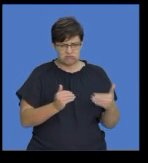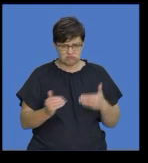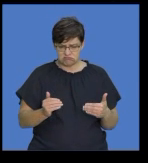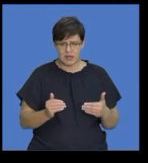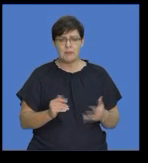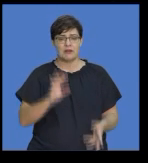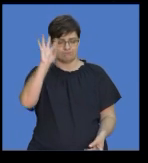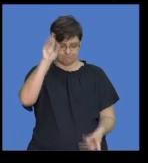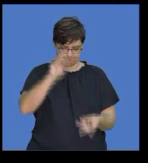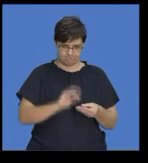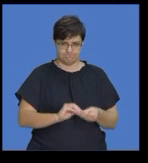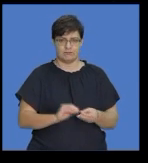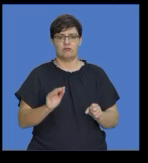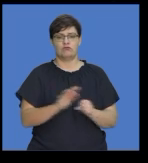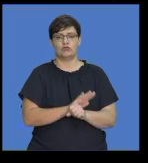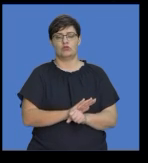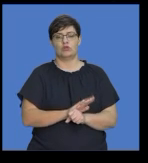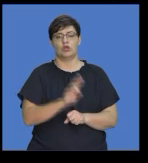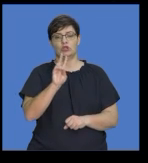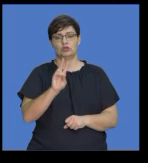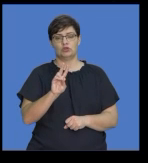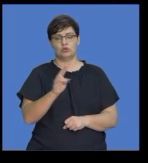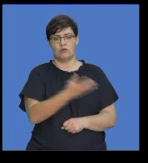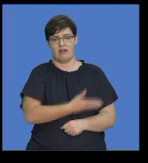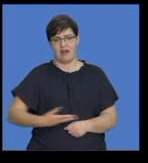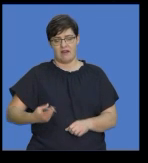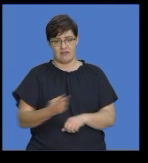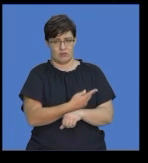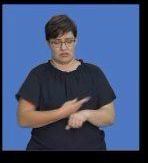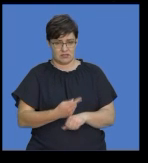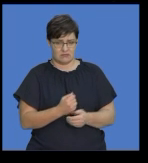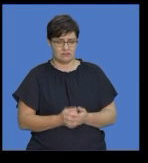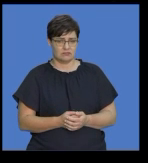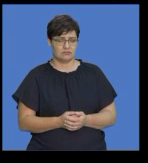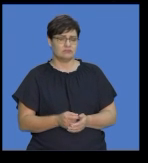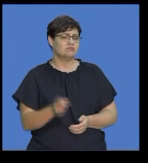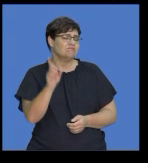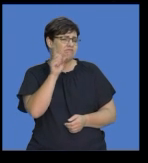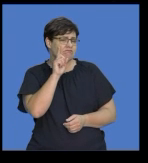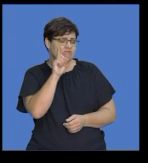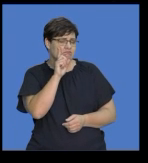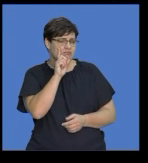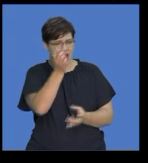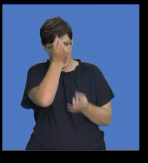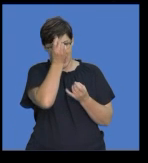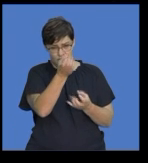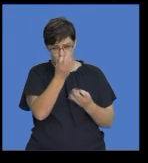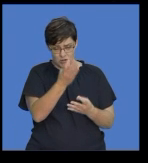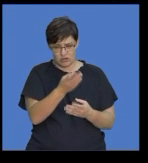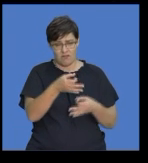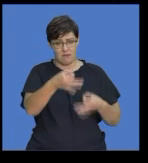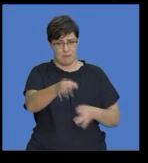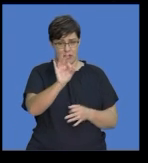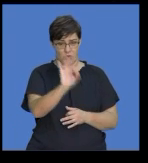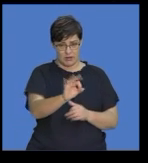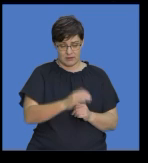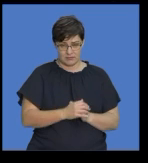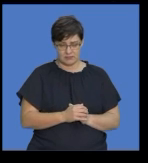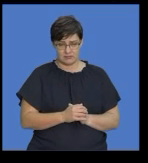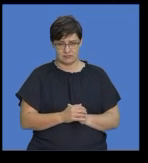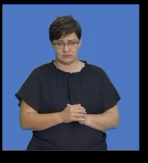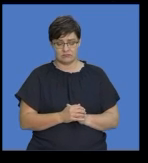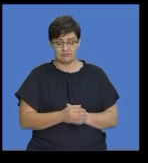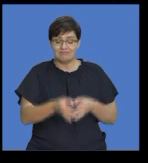get the two and a half hours for this paper. Let's look at the tips for paper 3. In